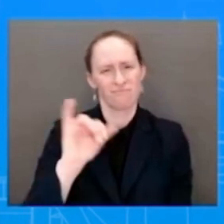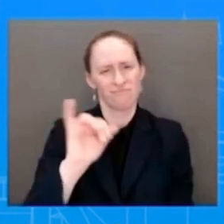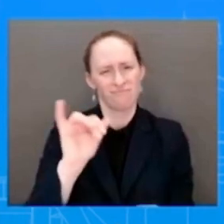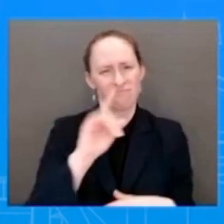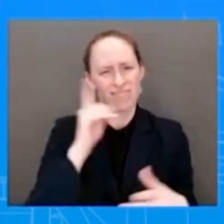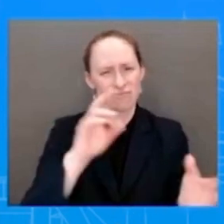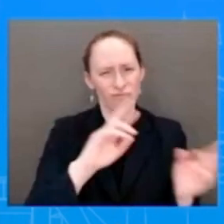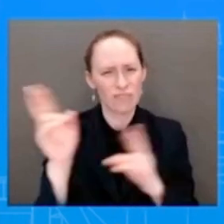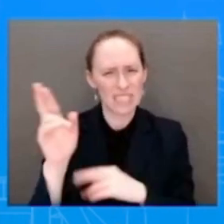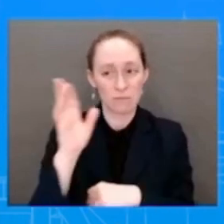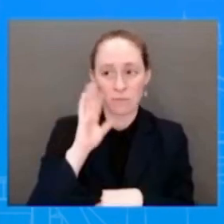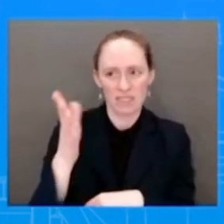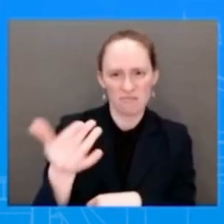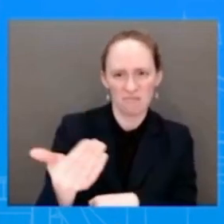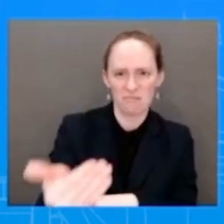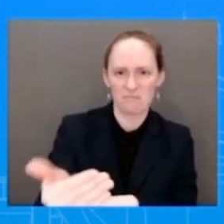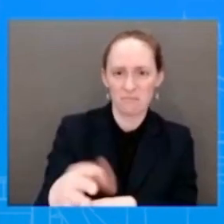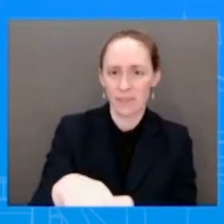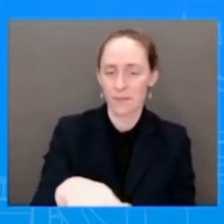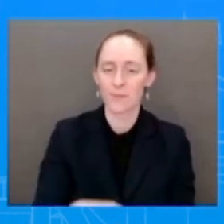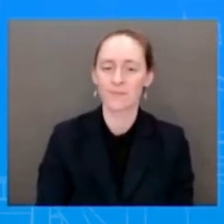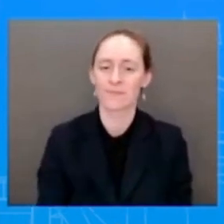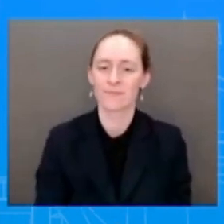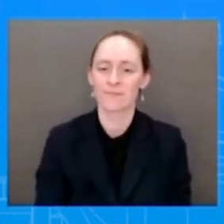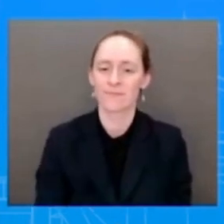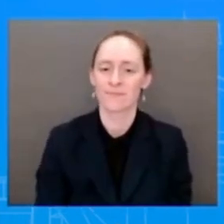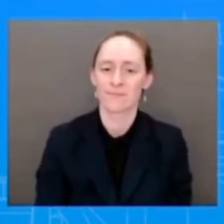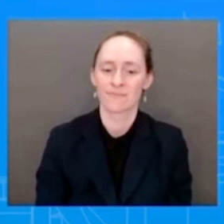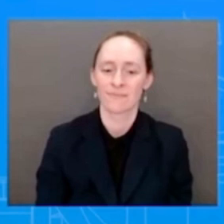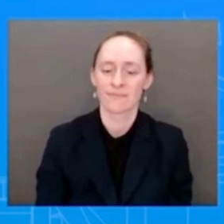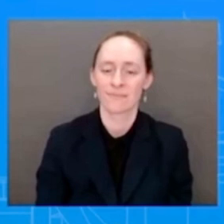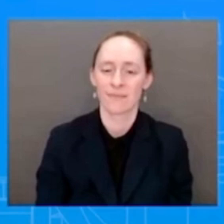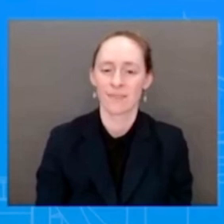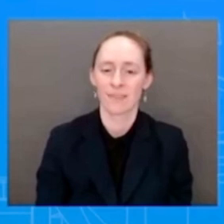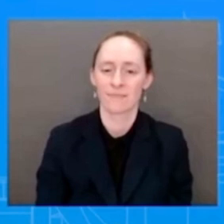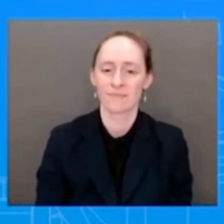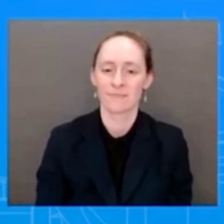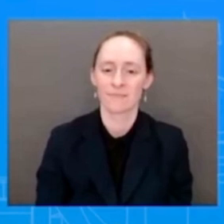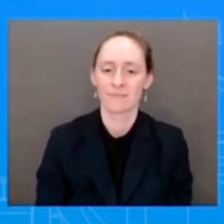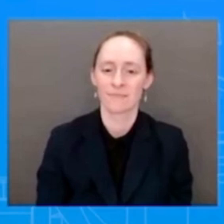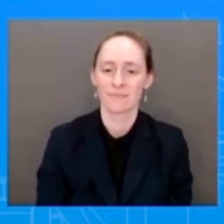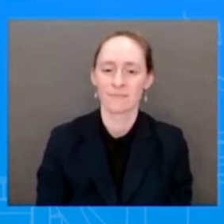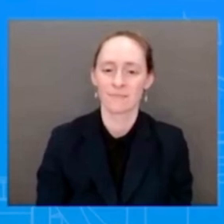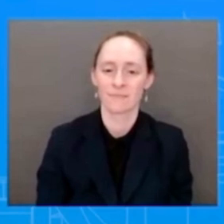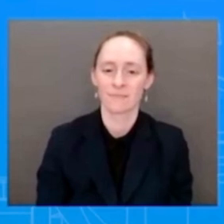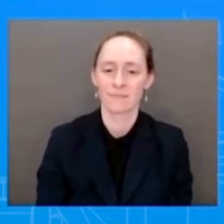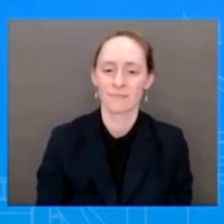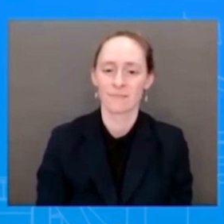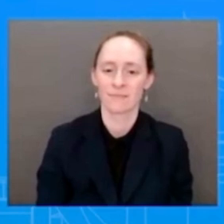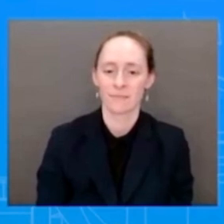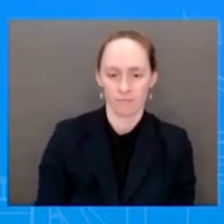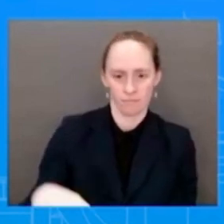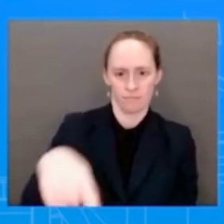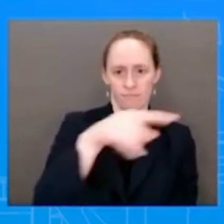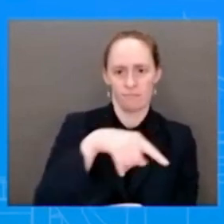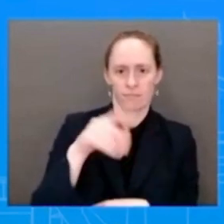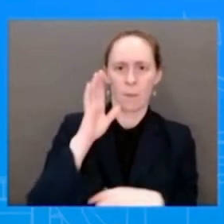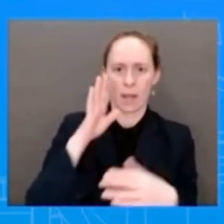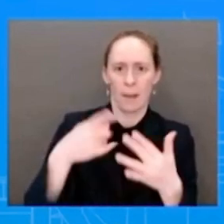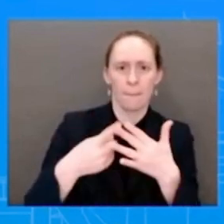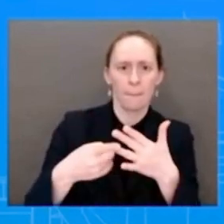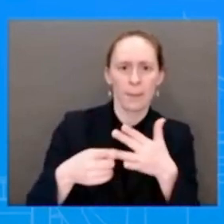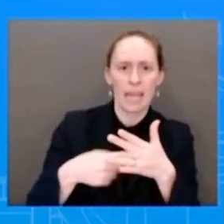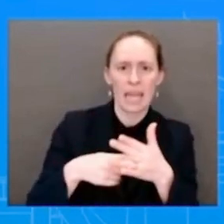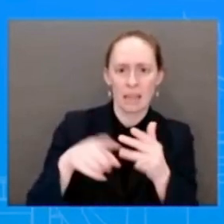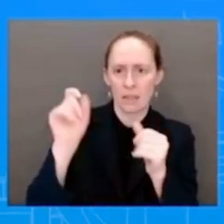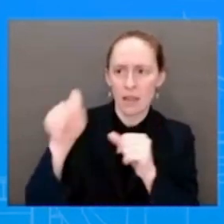pool spray at the top and you guys will experience the President coming together with the Congressional Black Caucus, members of the Congressional Black